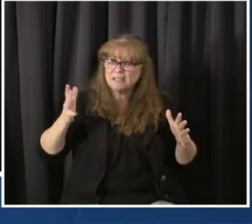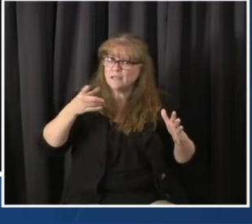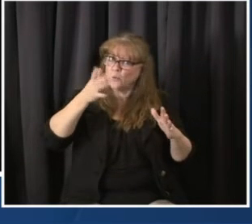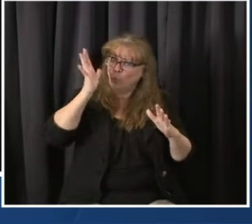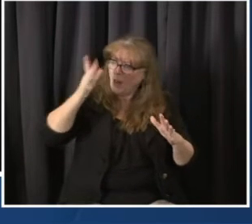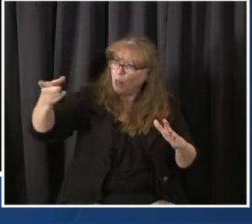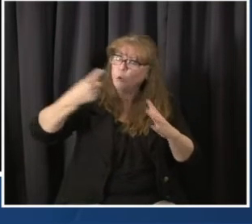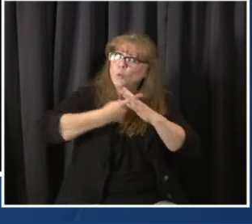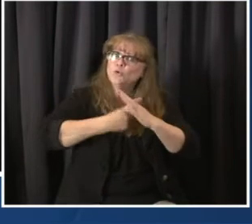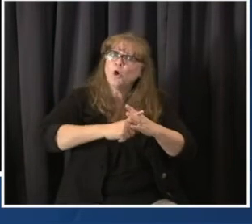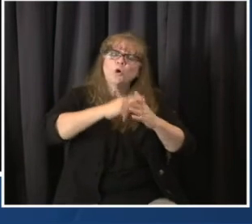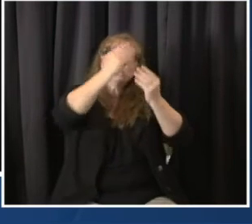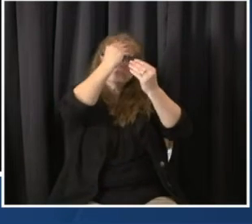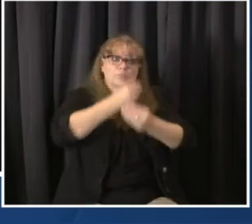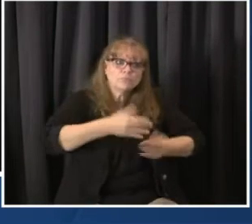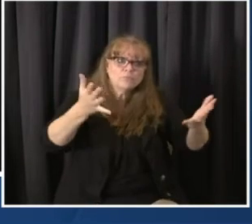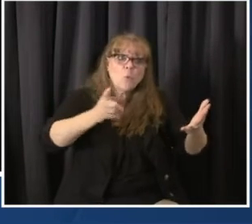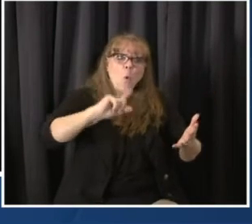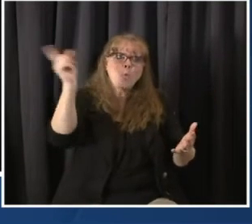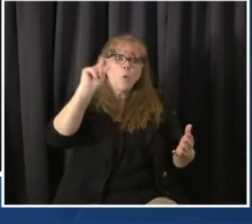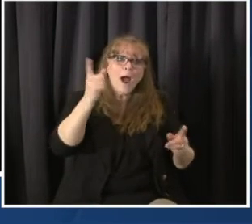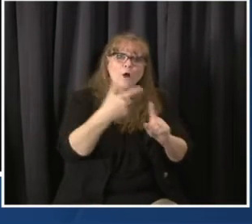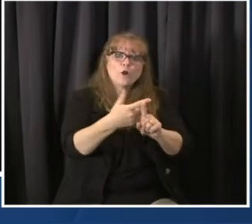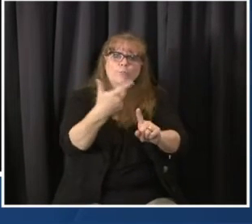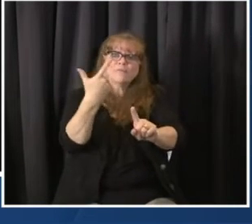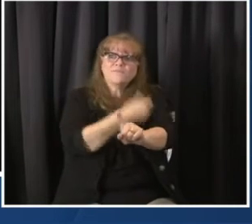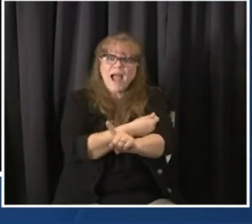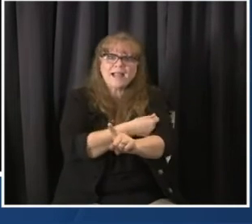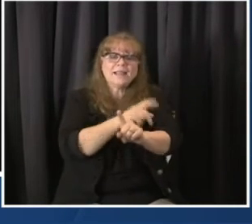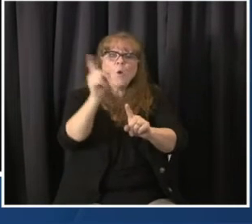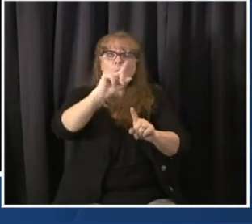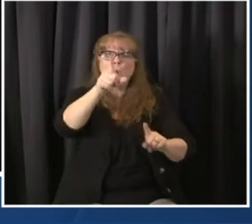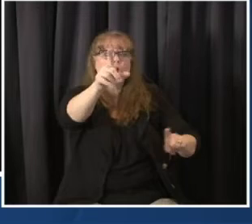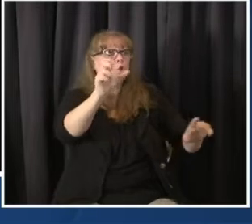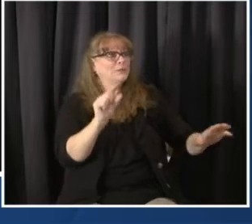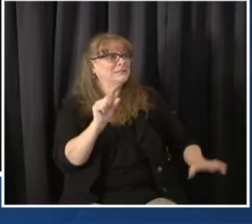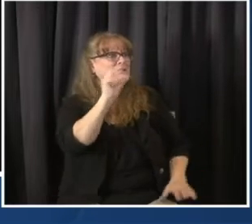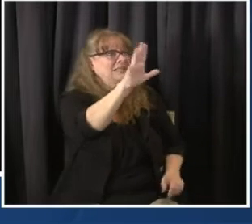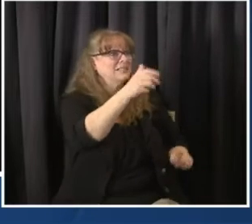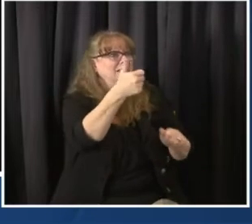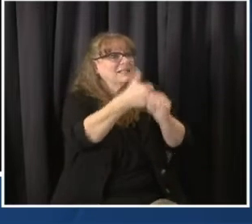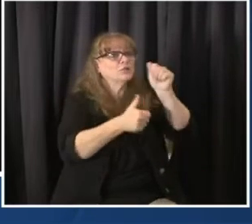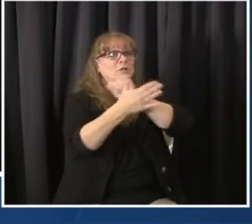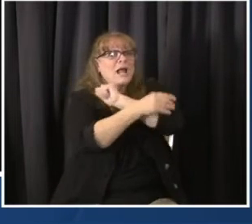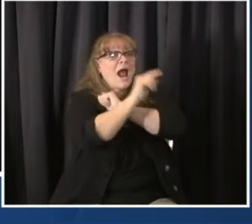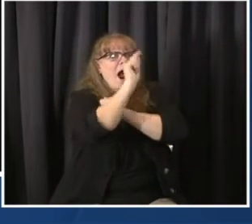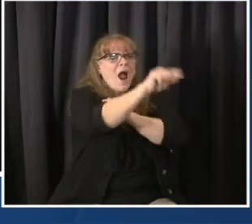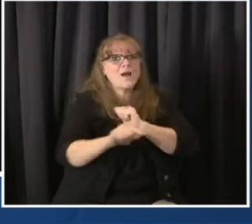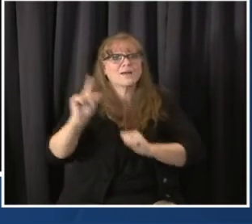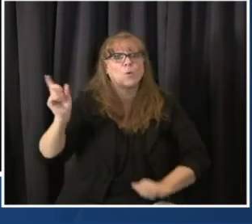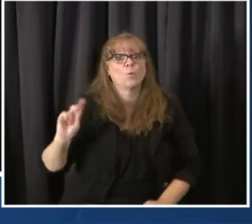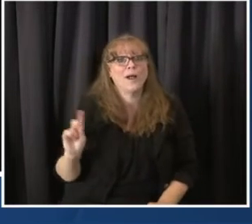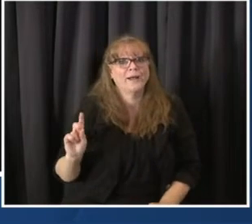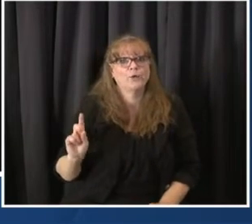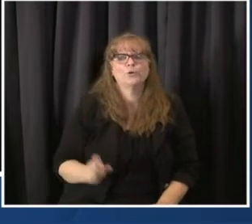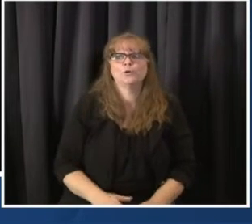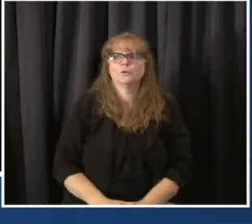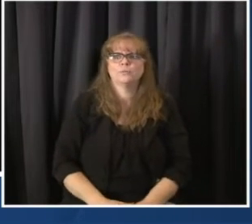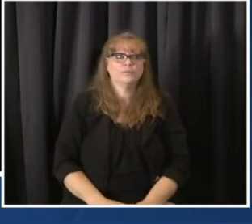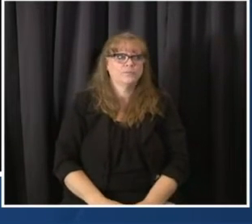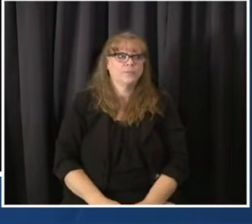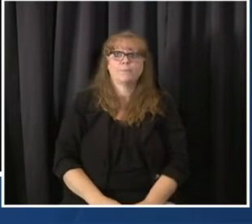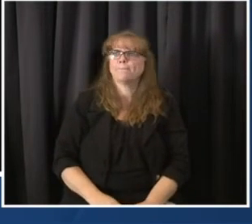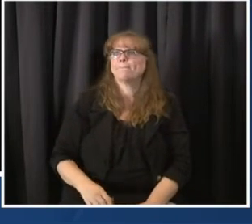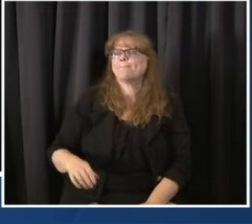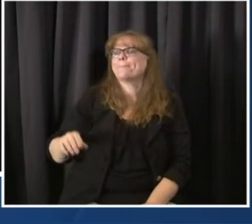distributed to? Yeah, so we just updated the vaccine dashboard a couple days ago. There